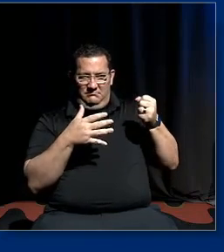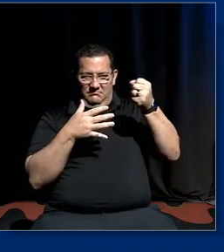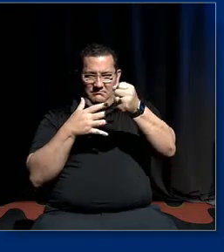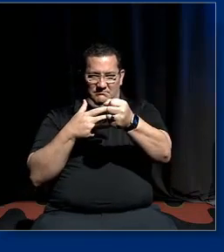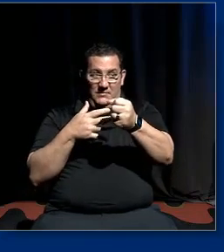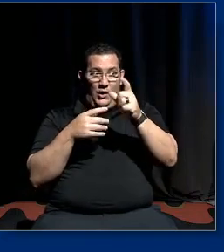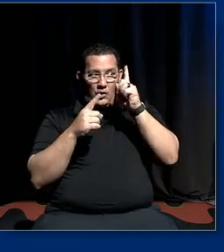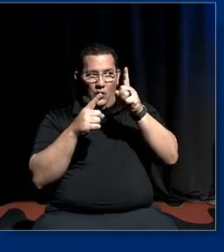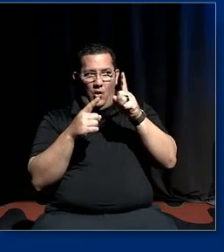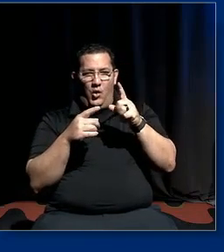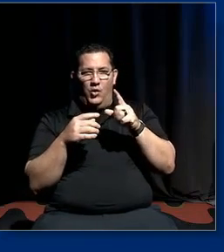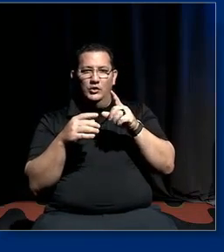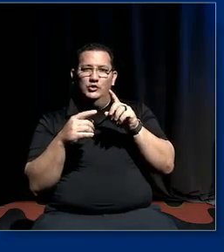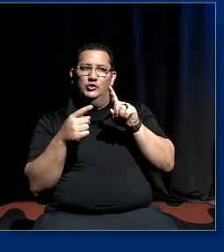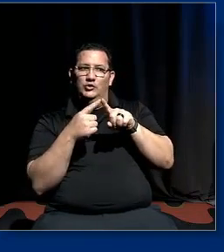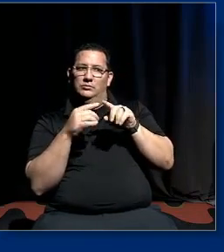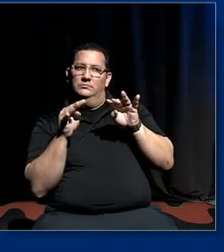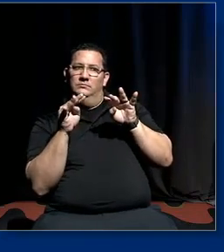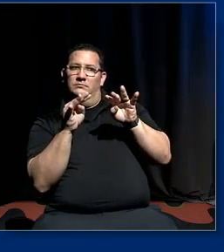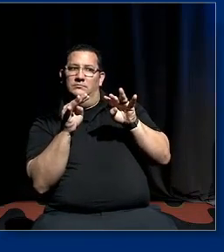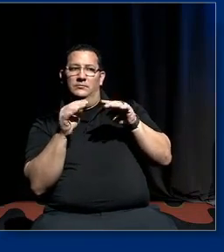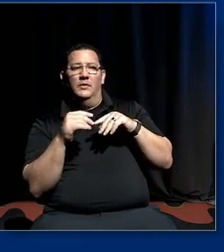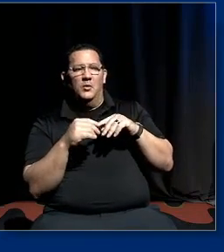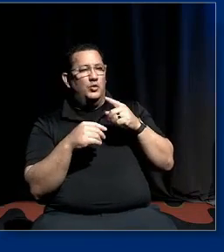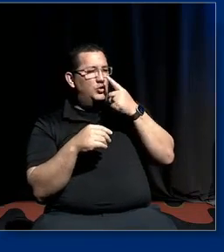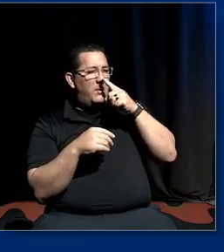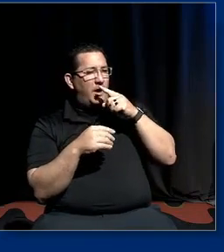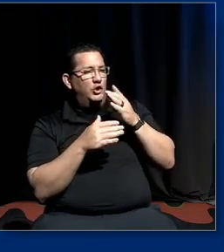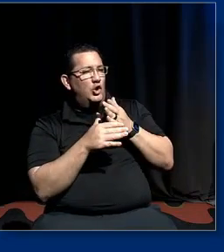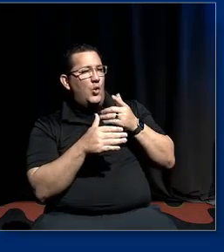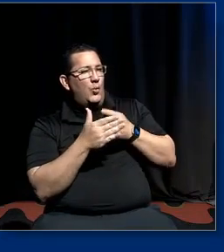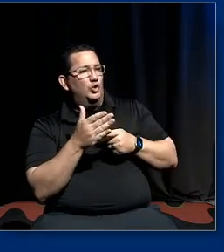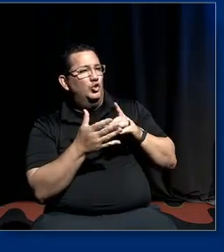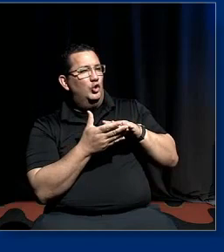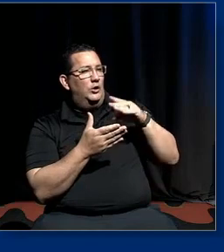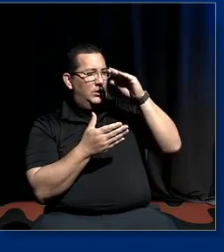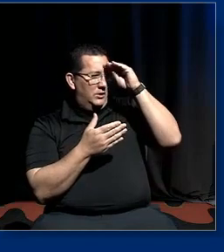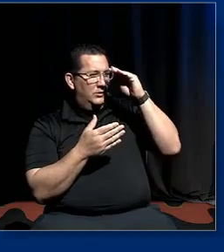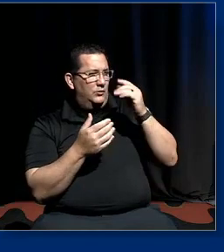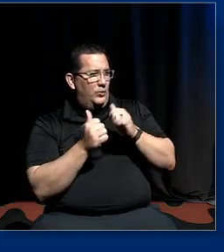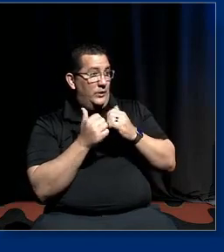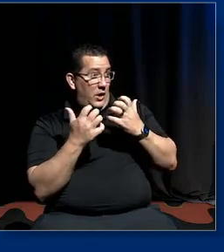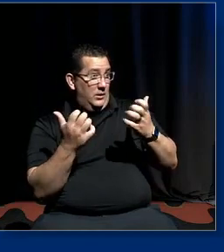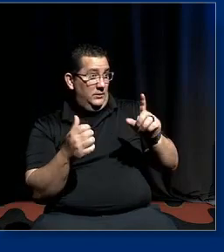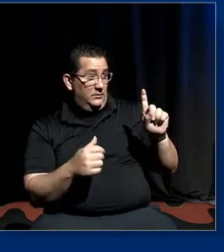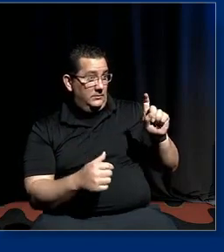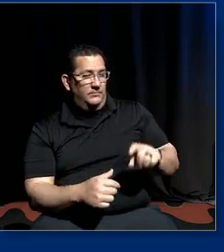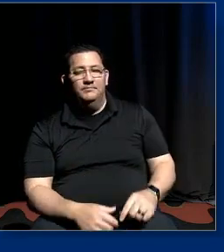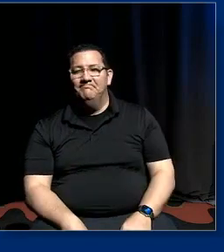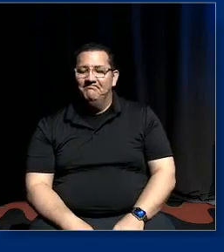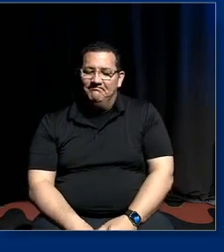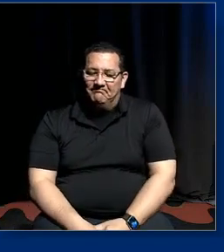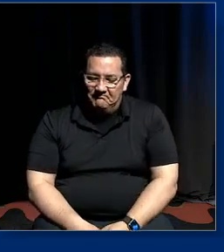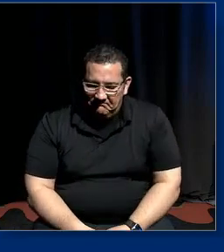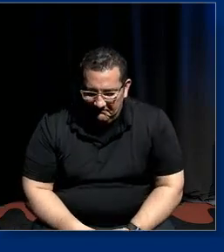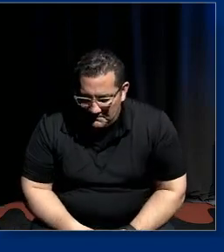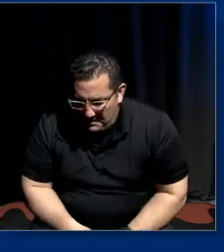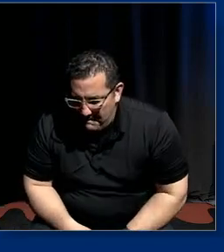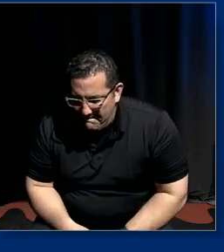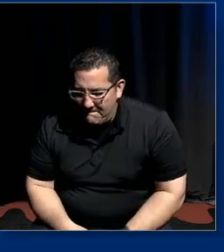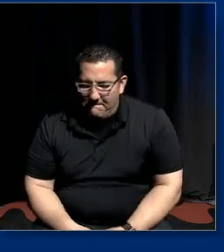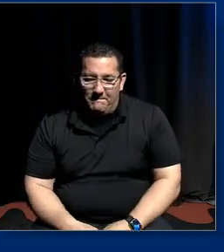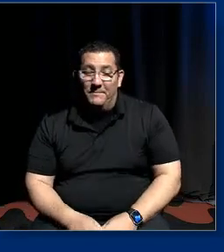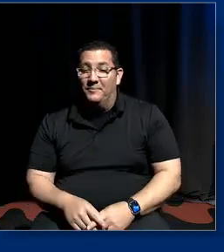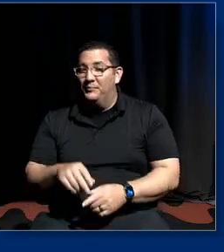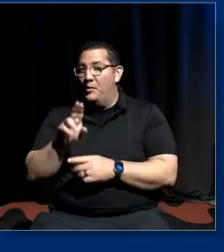uk would you mind sharing what you learned with our audience yeah well this is where where the